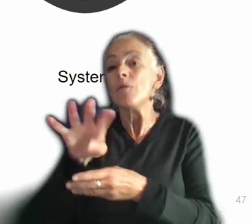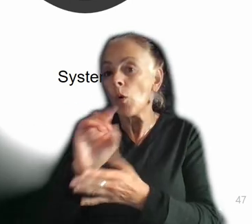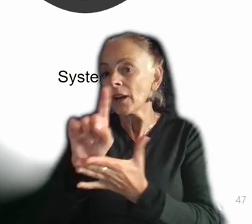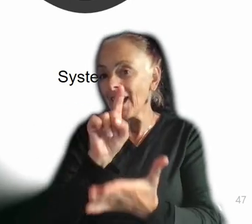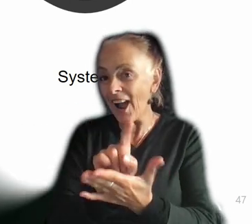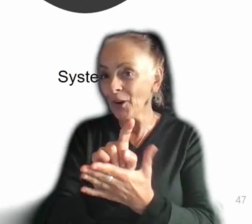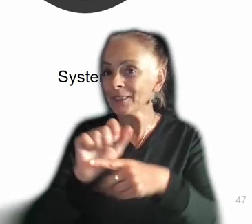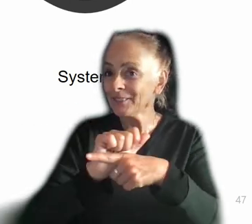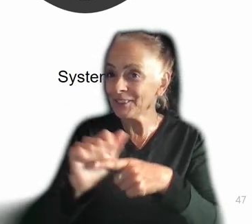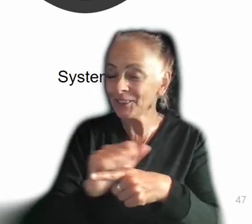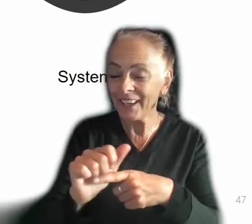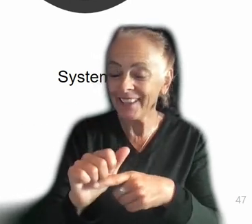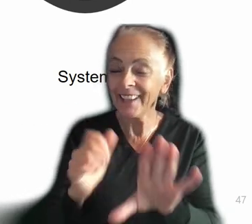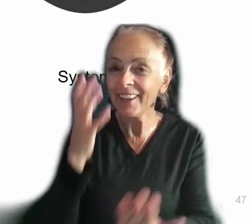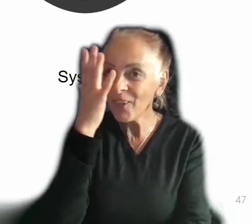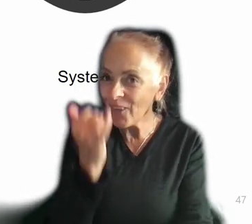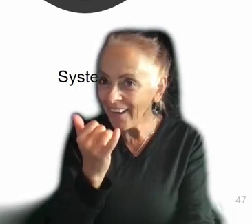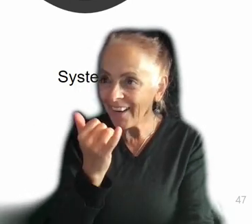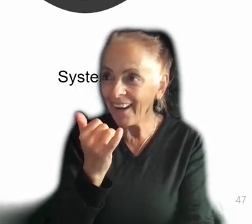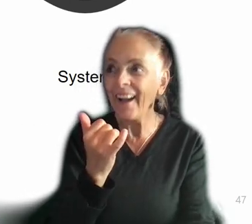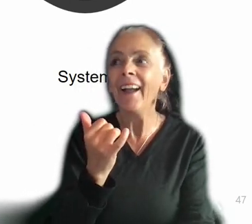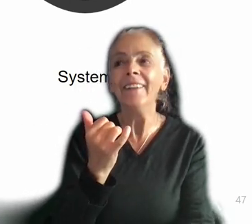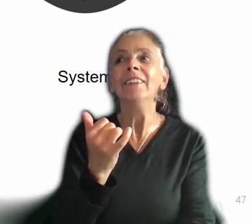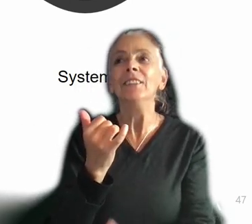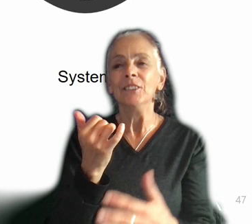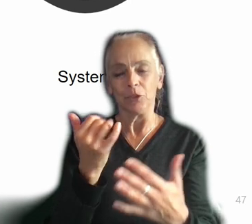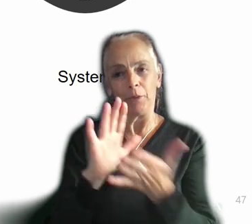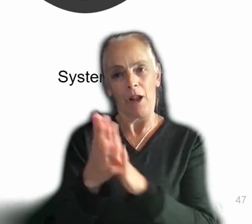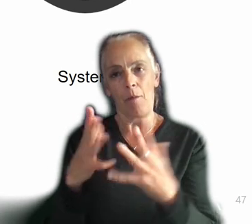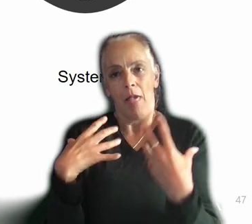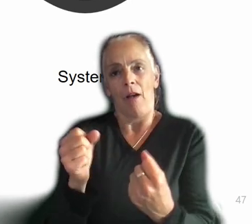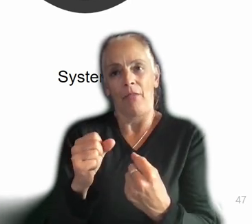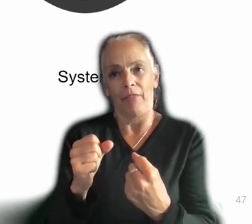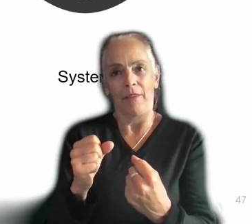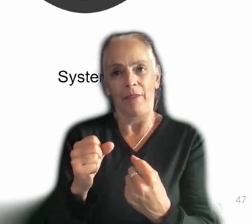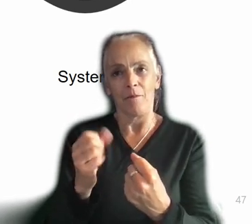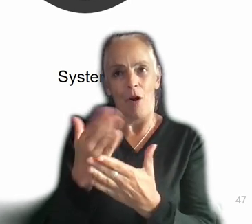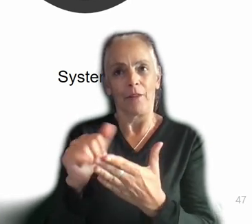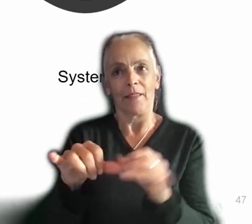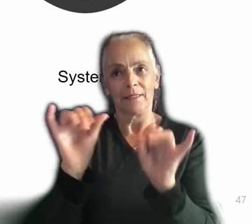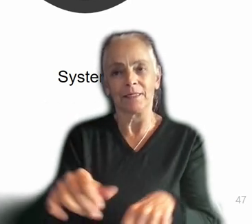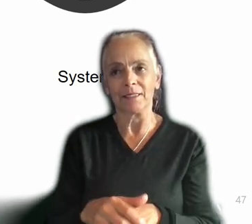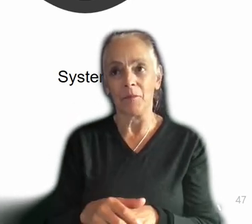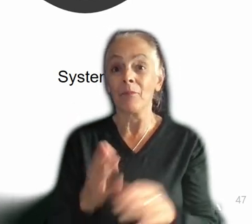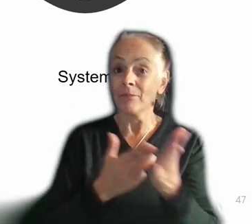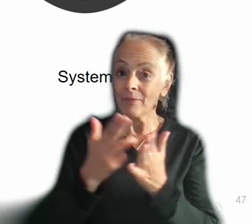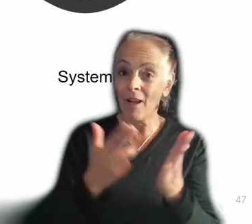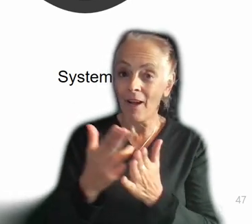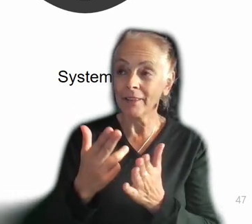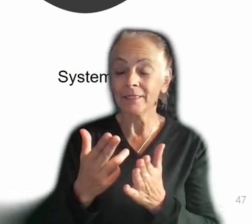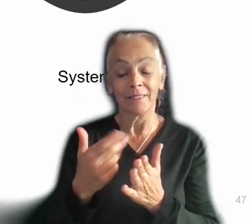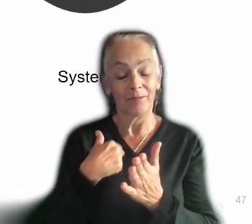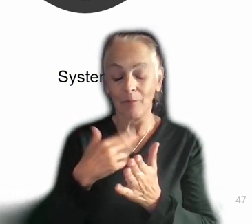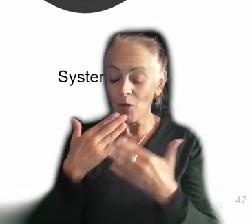in part so they can be a healthy and natural part of this system. I'll be honest and say I am deeply, deeply grateful that I don't